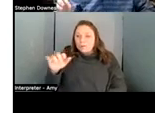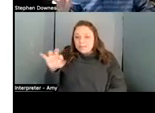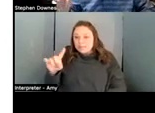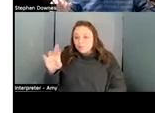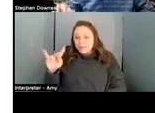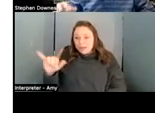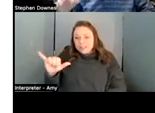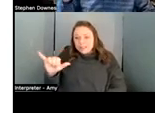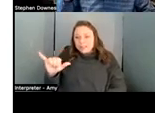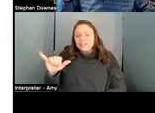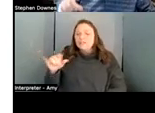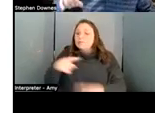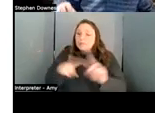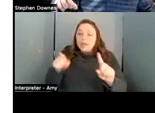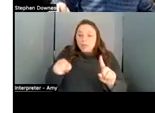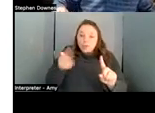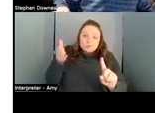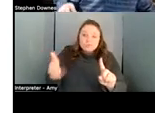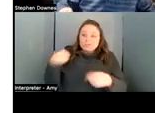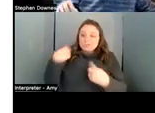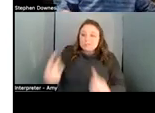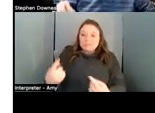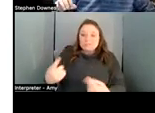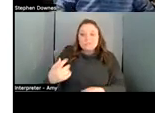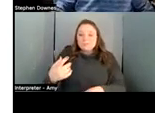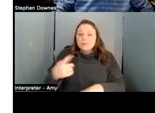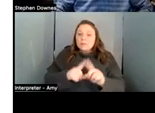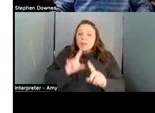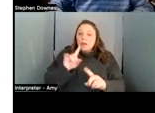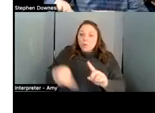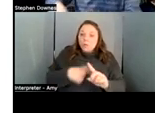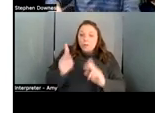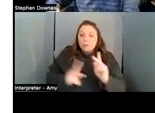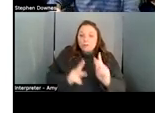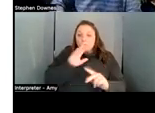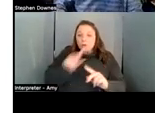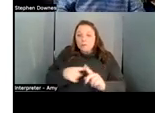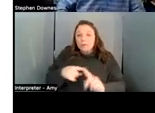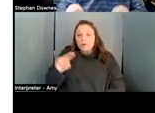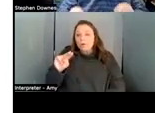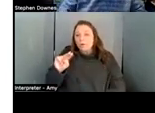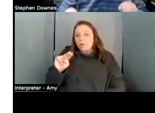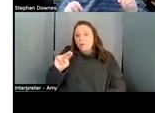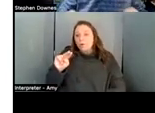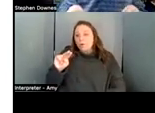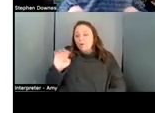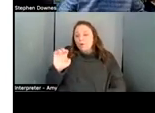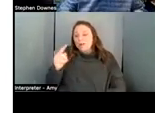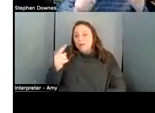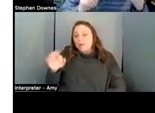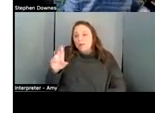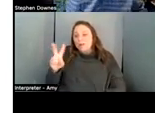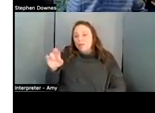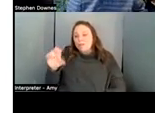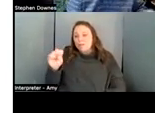what people are really talking about when they talk about the metaverse and it gets played down a lot is this idea